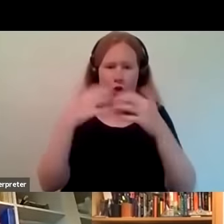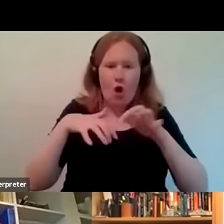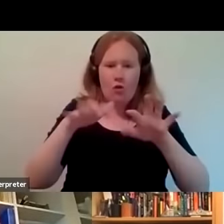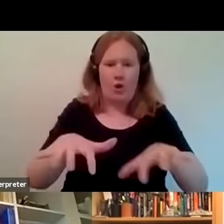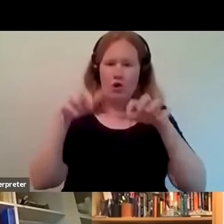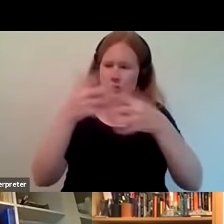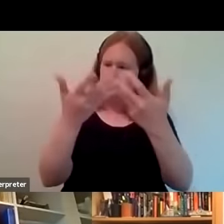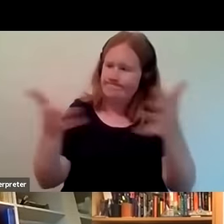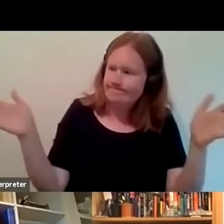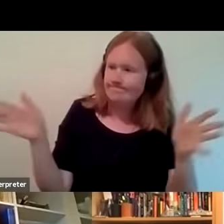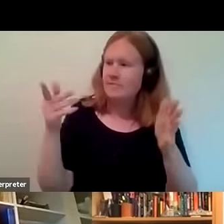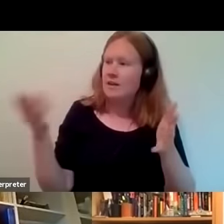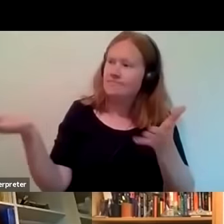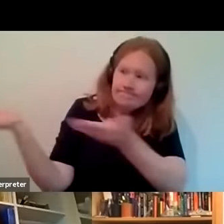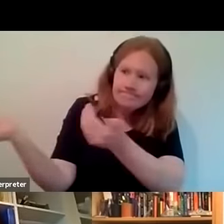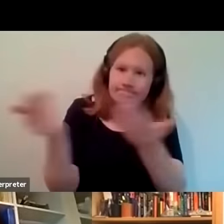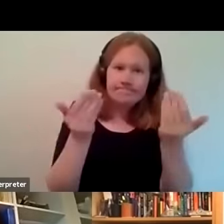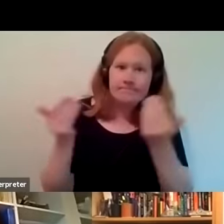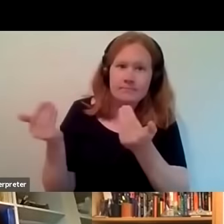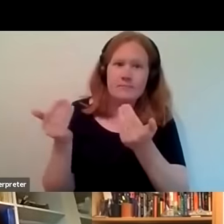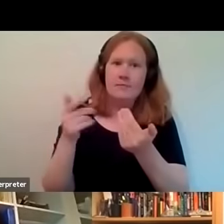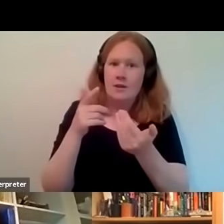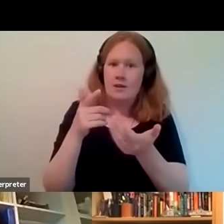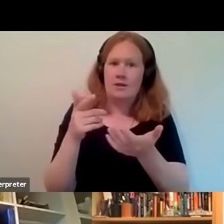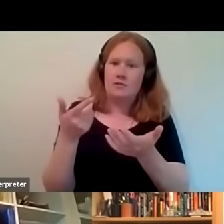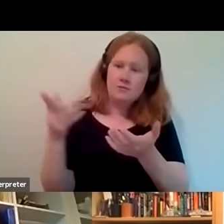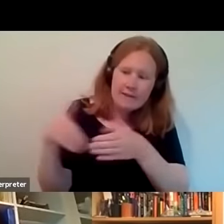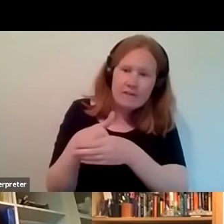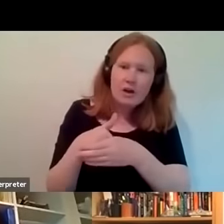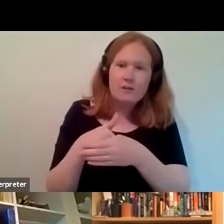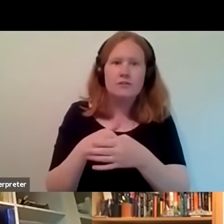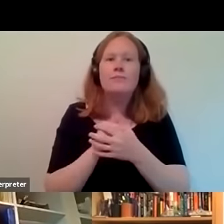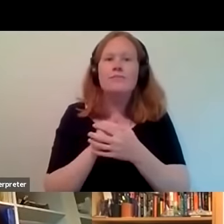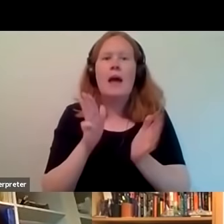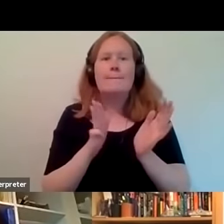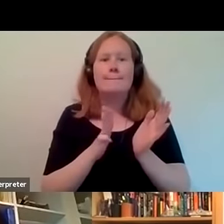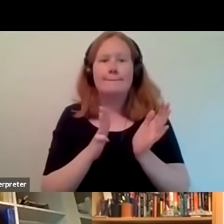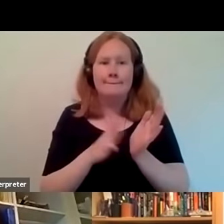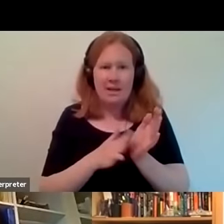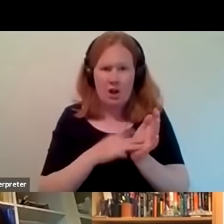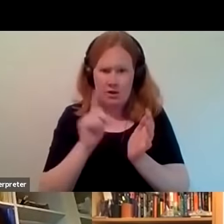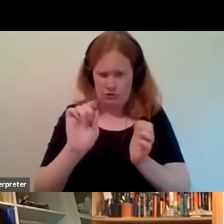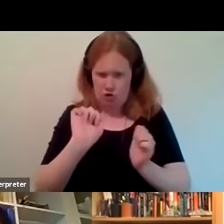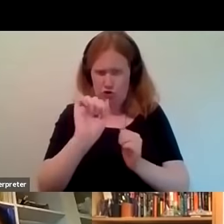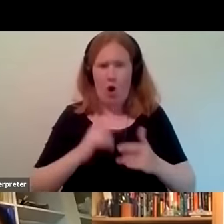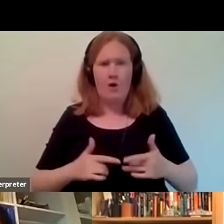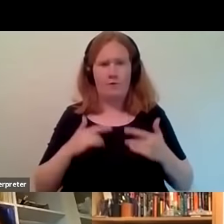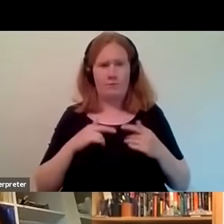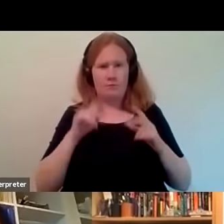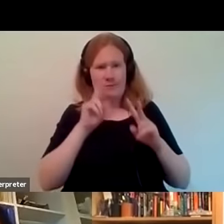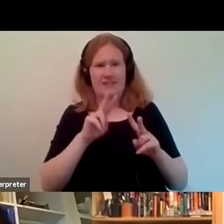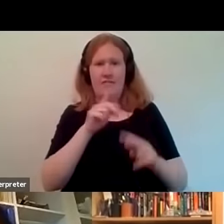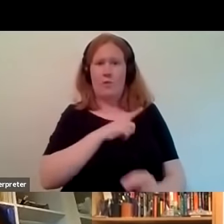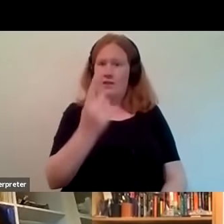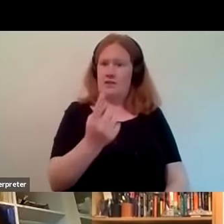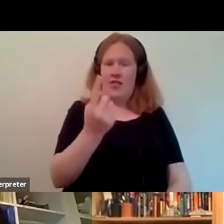into the picture to listen to it and to participate and um michael i'm interested in in your perspective since you are an artist